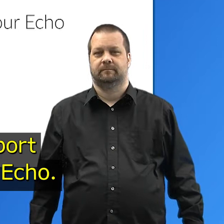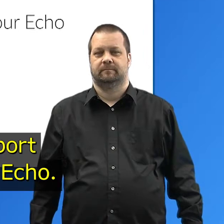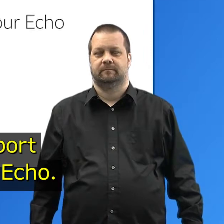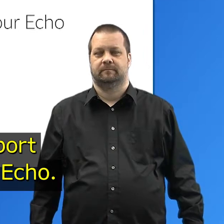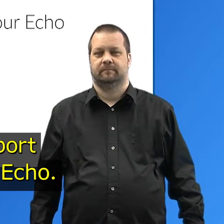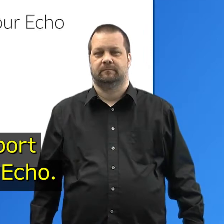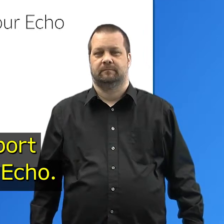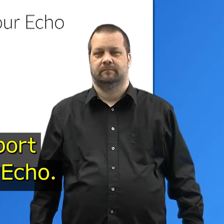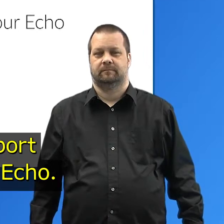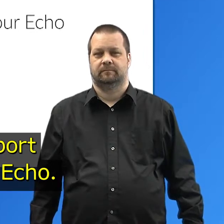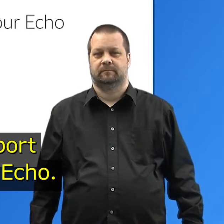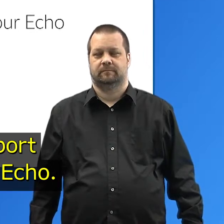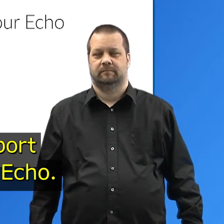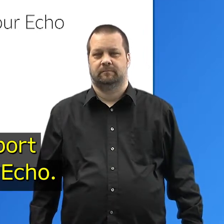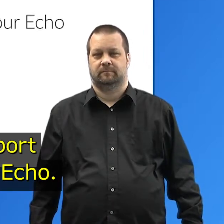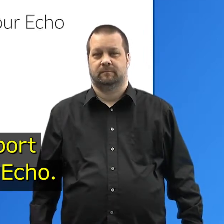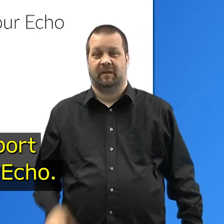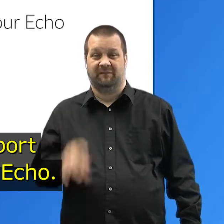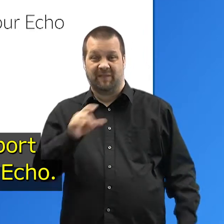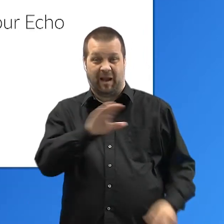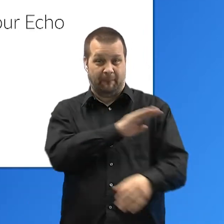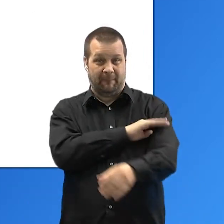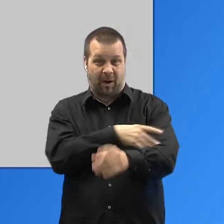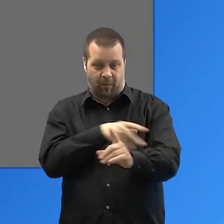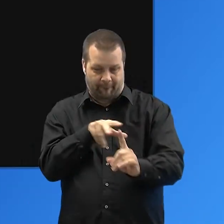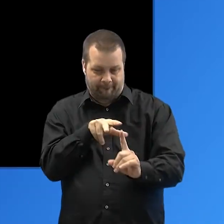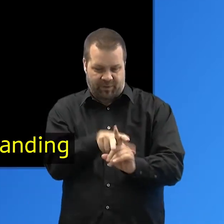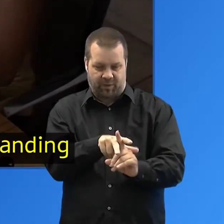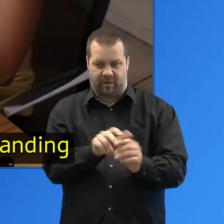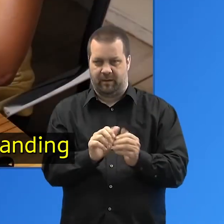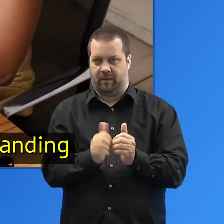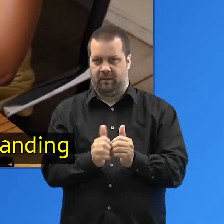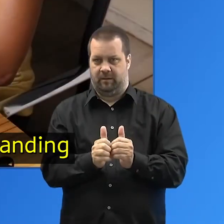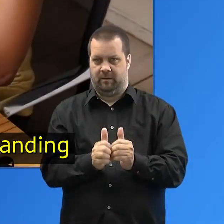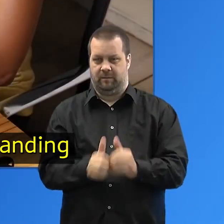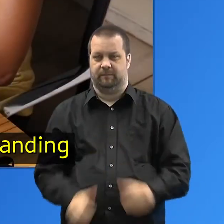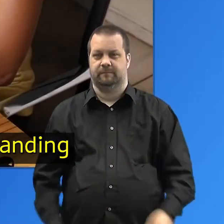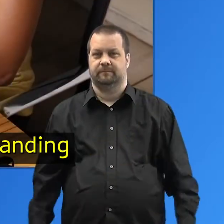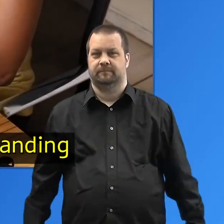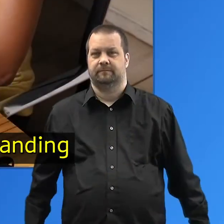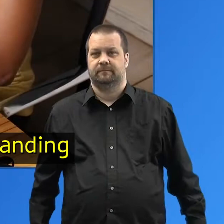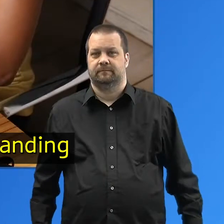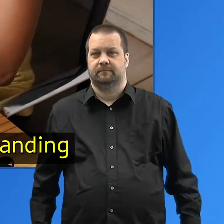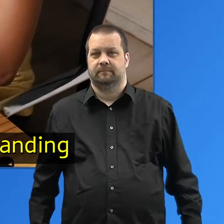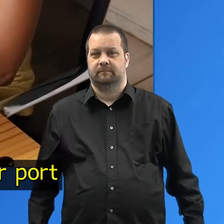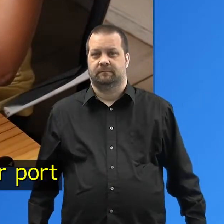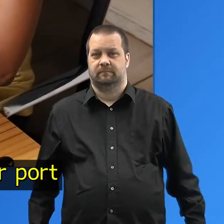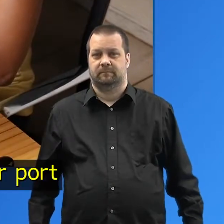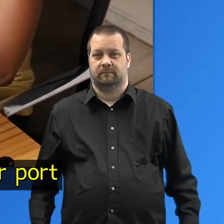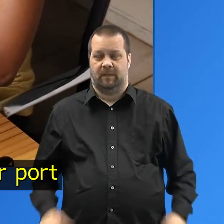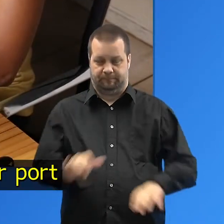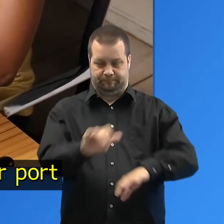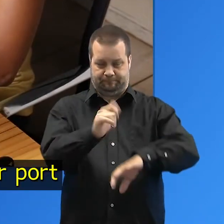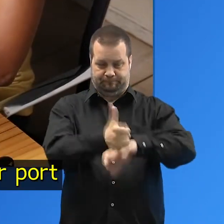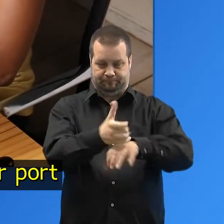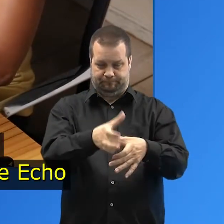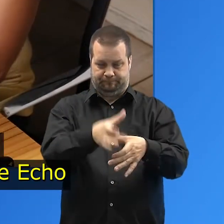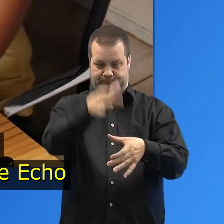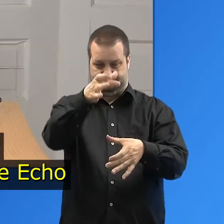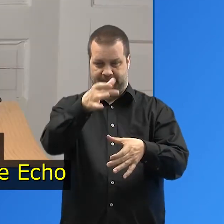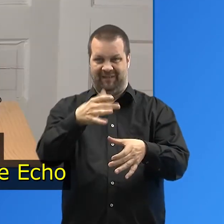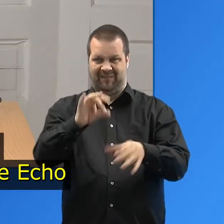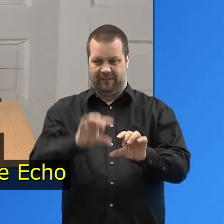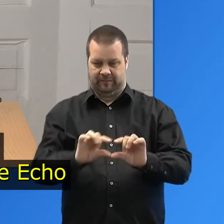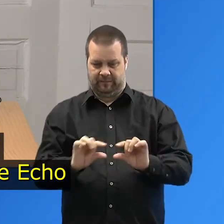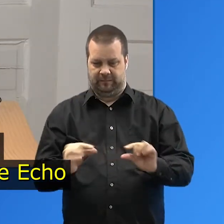Finding the power port and plugging in your Echo. With your Echo now standing upright we can find the power